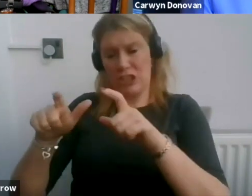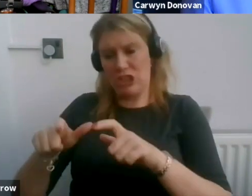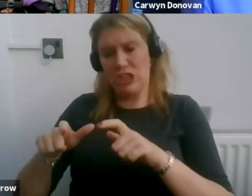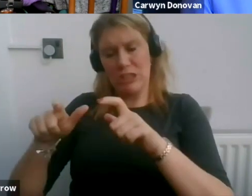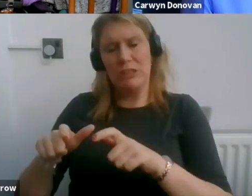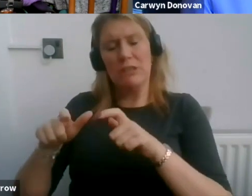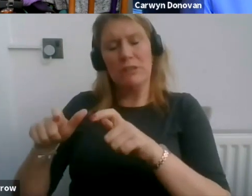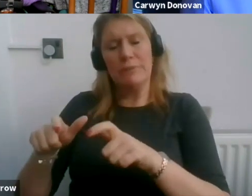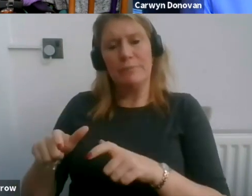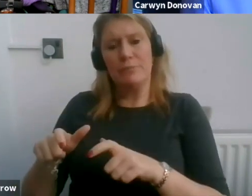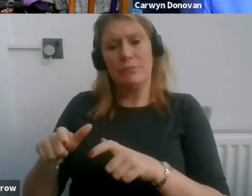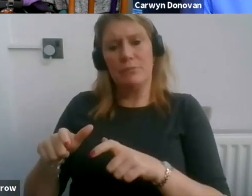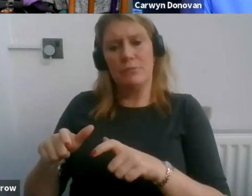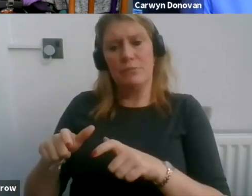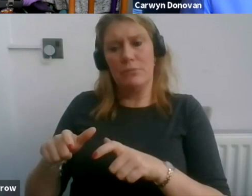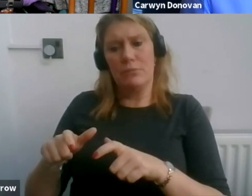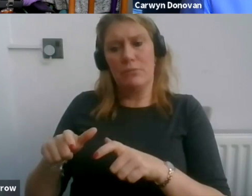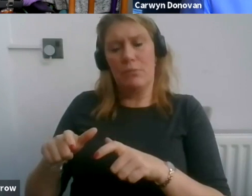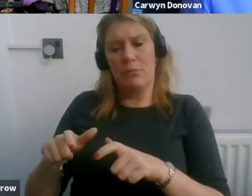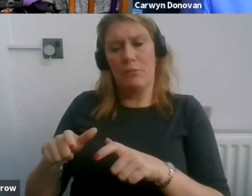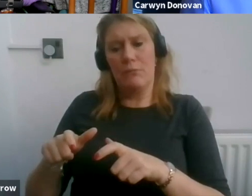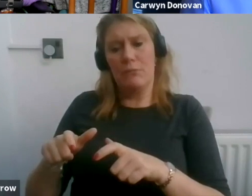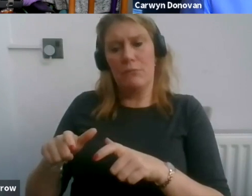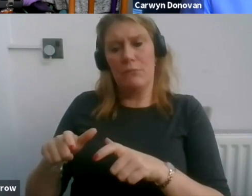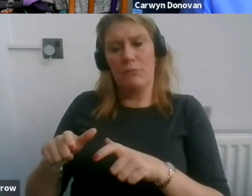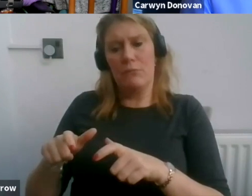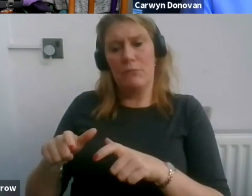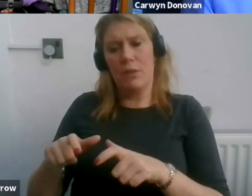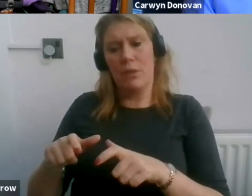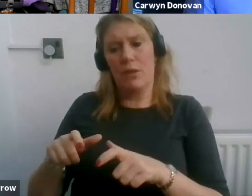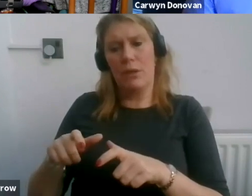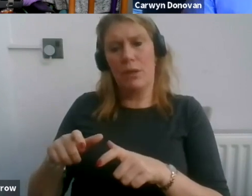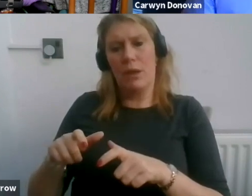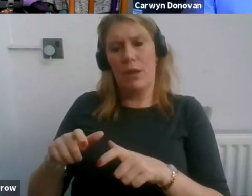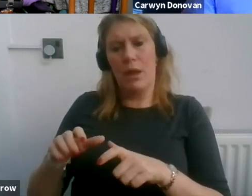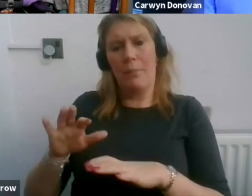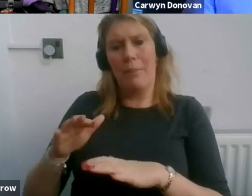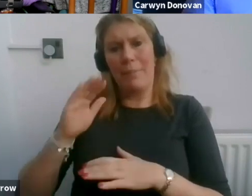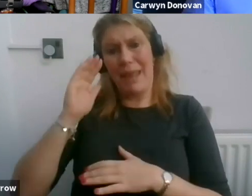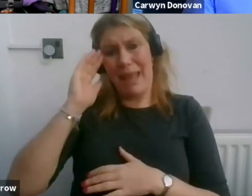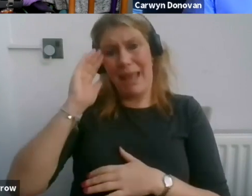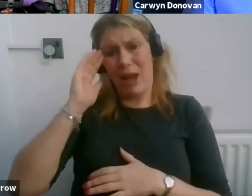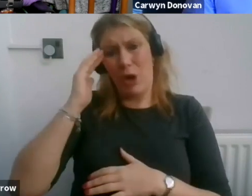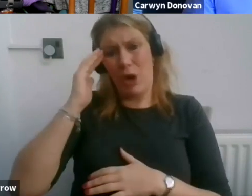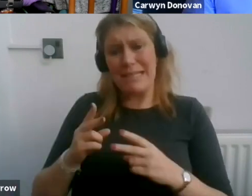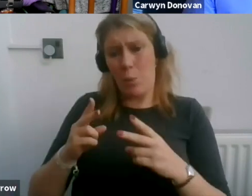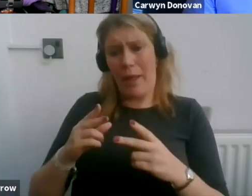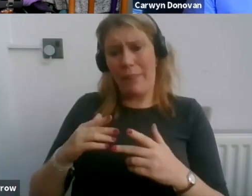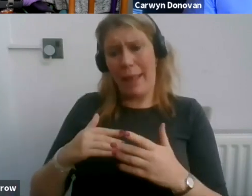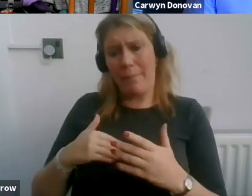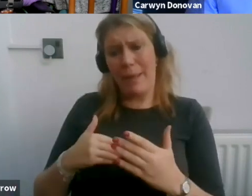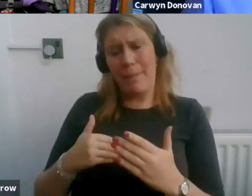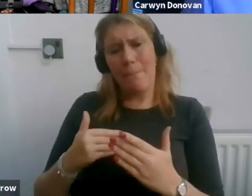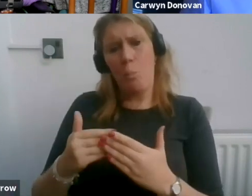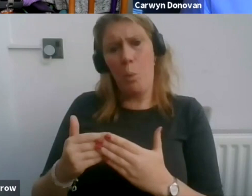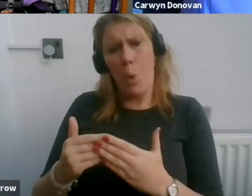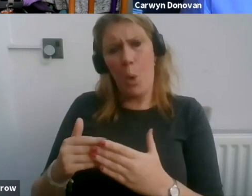some crazy way more contagious. You know, that's